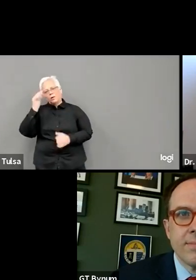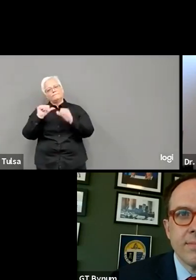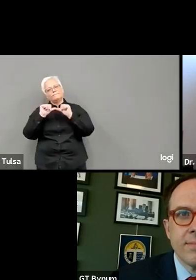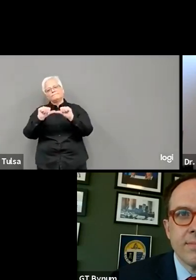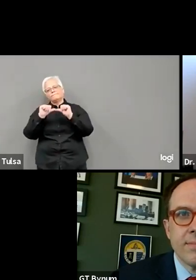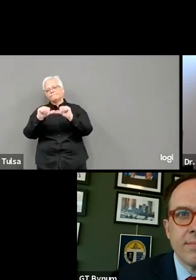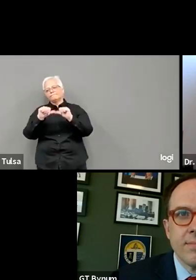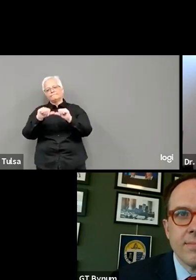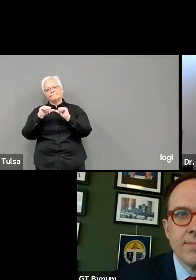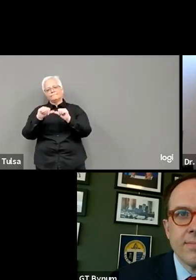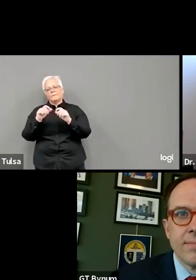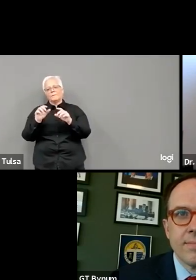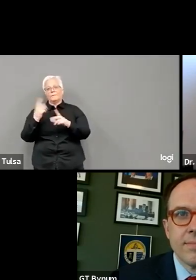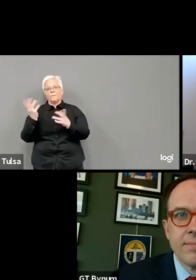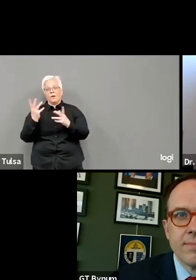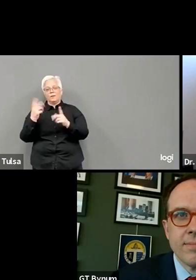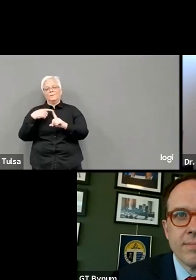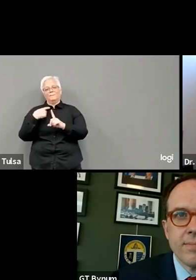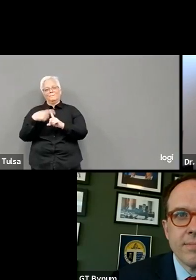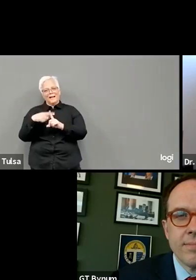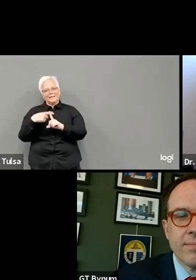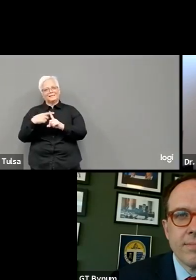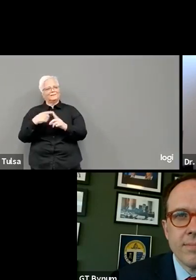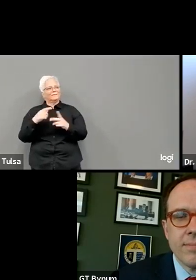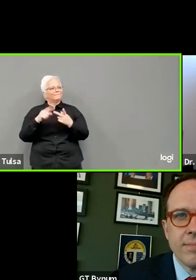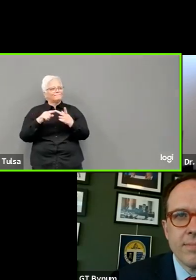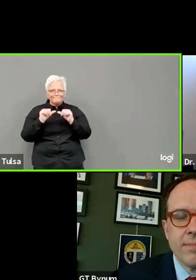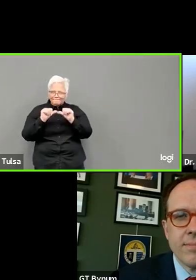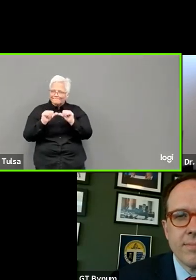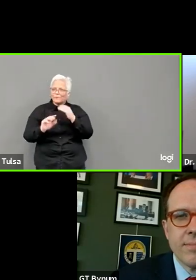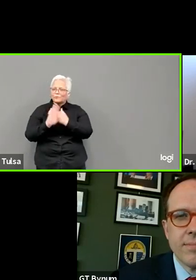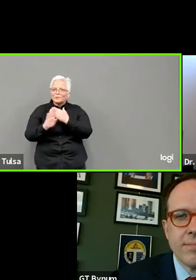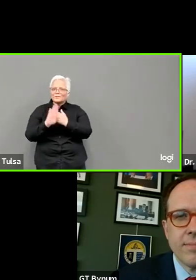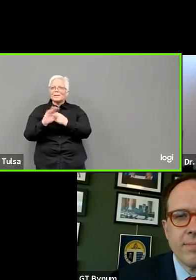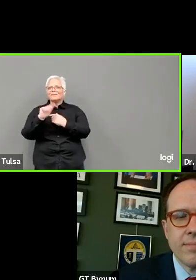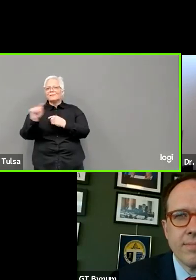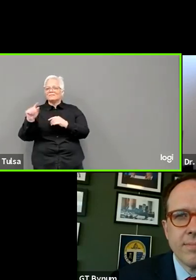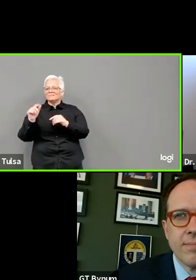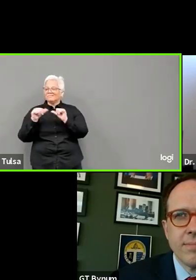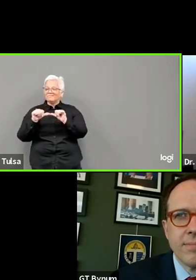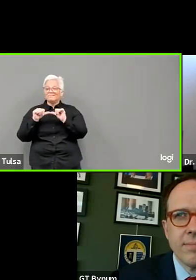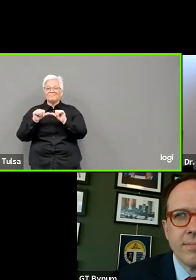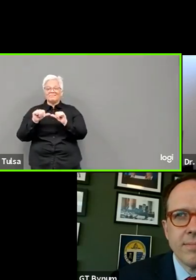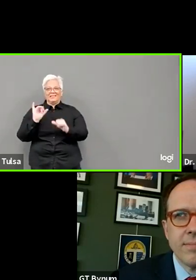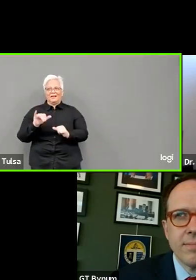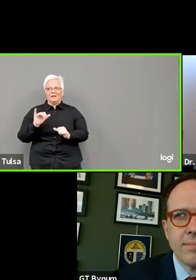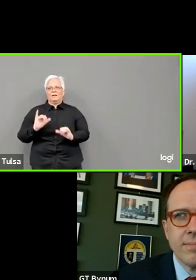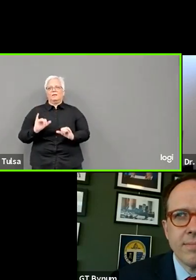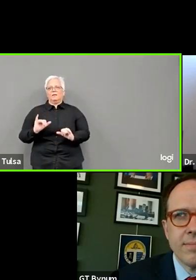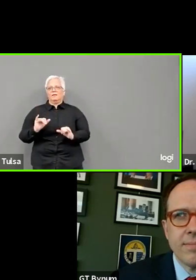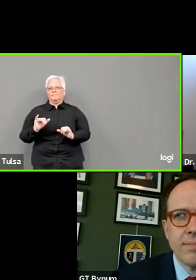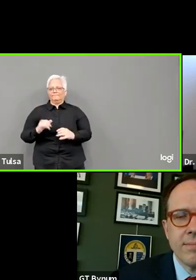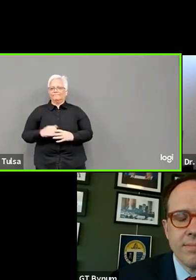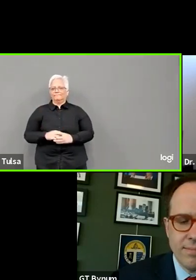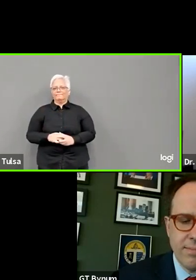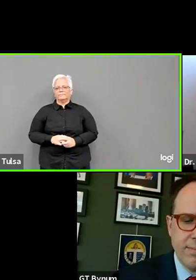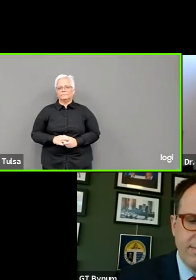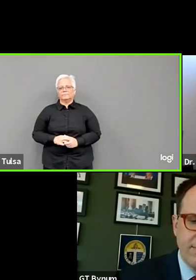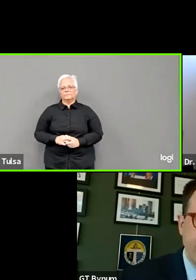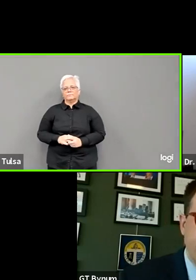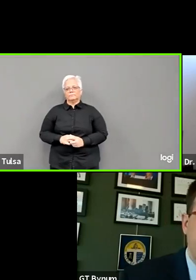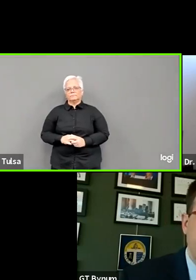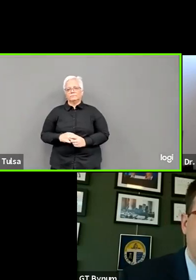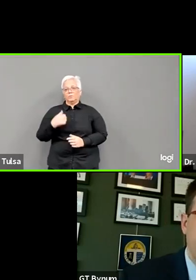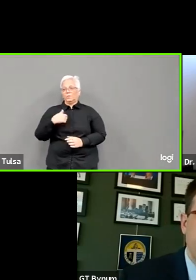And that's our mission. And we'll always meet our mission. Thank you, Dr. Dart. We have that same question for Mayor Bynum from